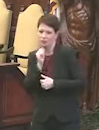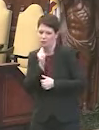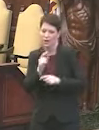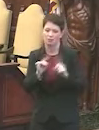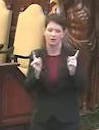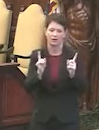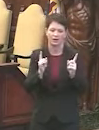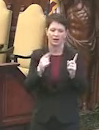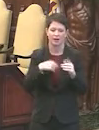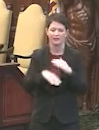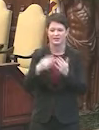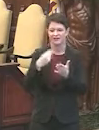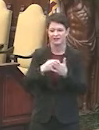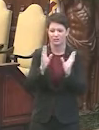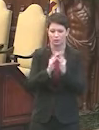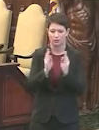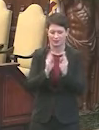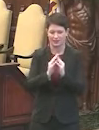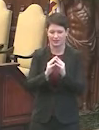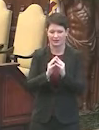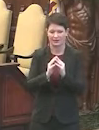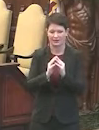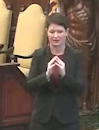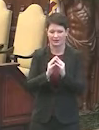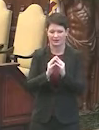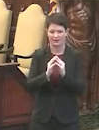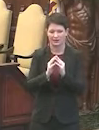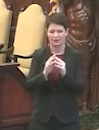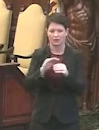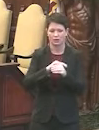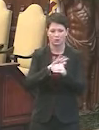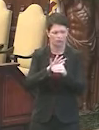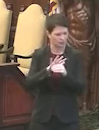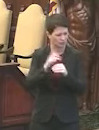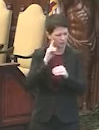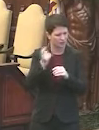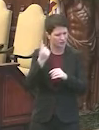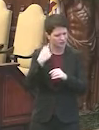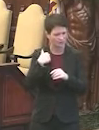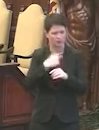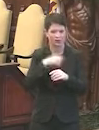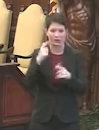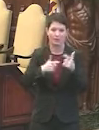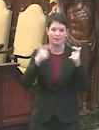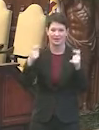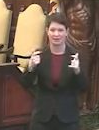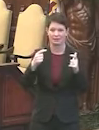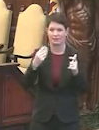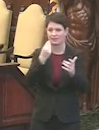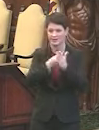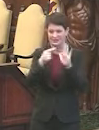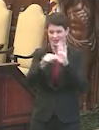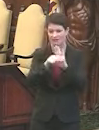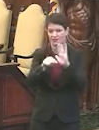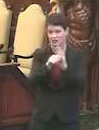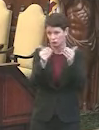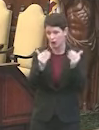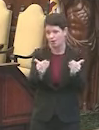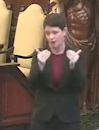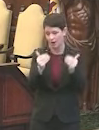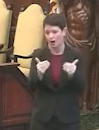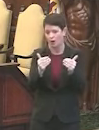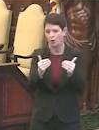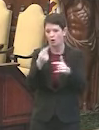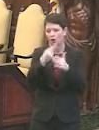I just was in the fiscal meeting and it is kind of coronavirus related. I understand that we're in a huge deficit right now. So